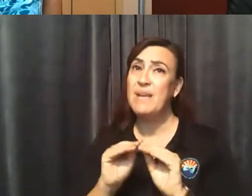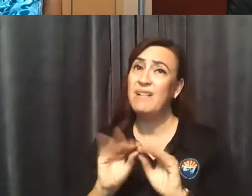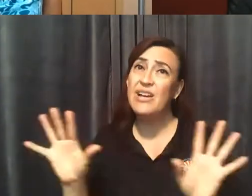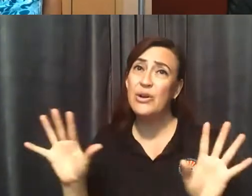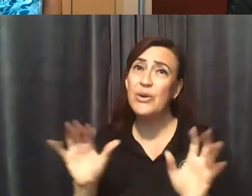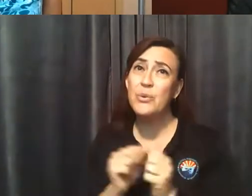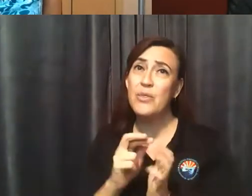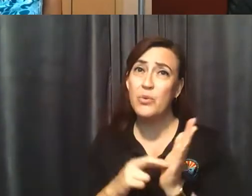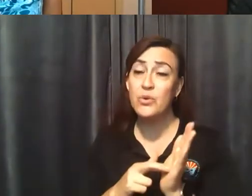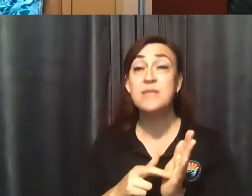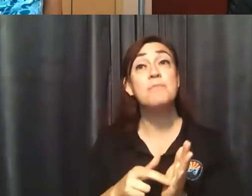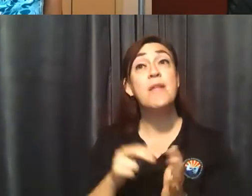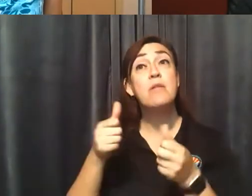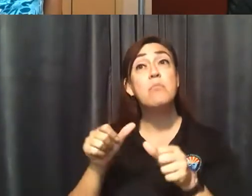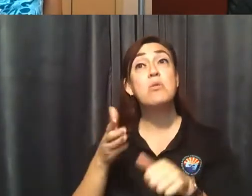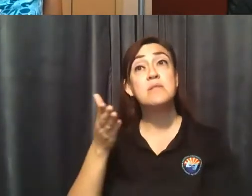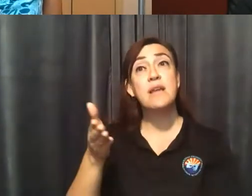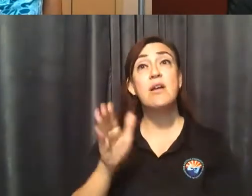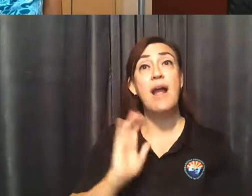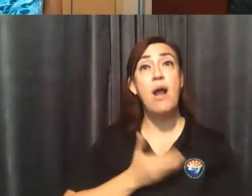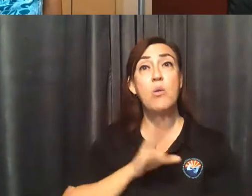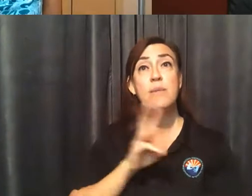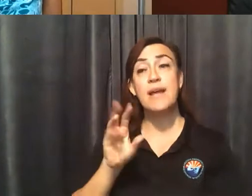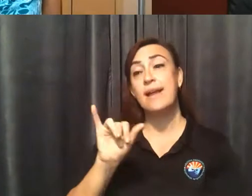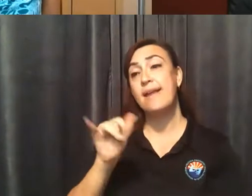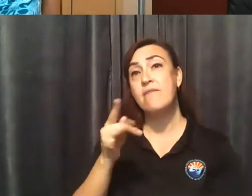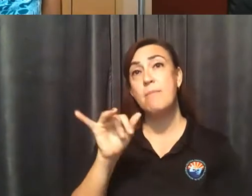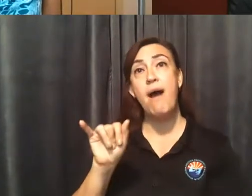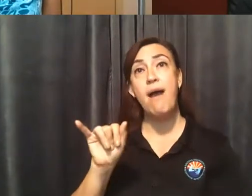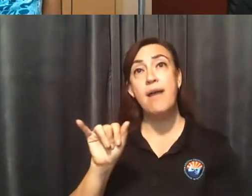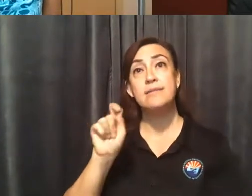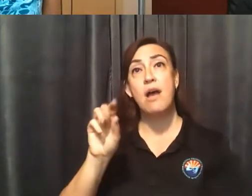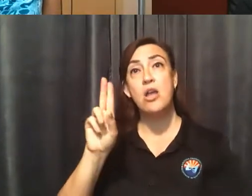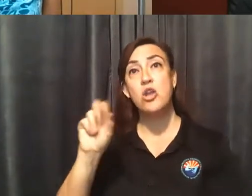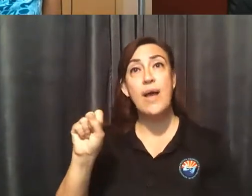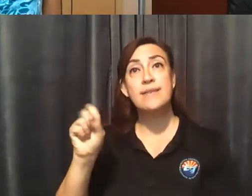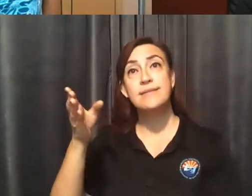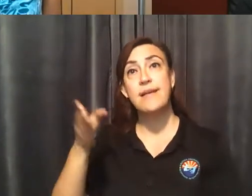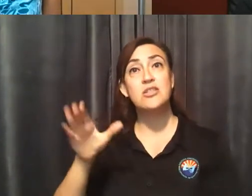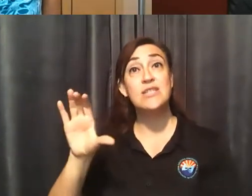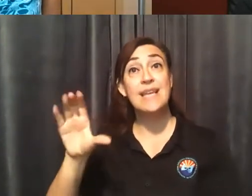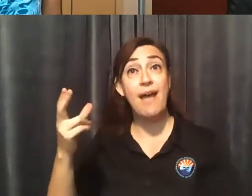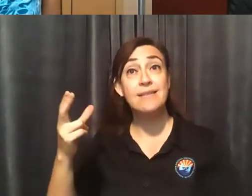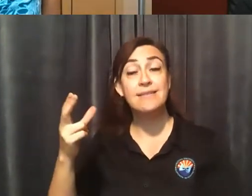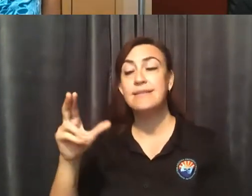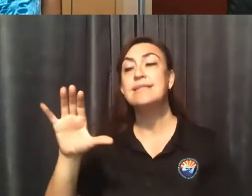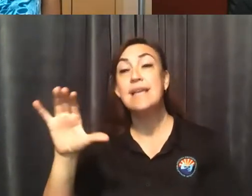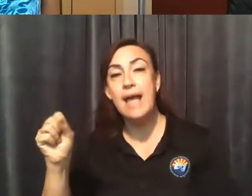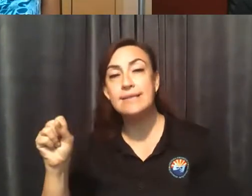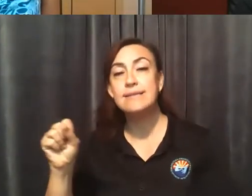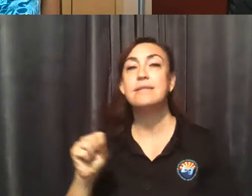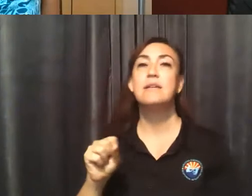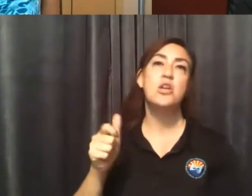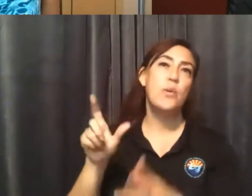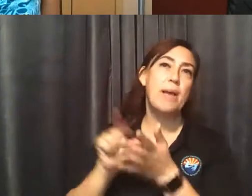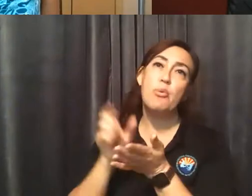.us.ch. We have a bunch of examples of signs that you can print and use yourself. Also, the Arizona Department of Health